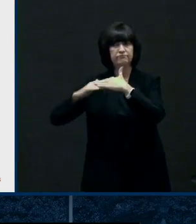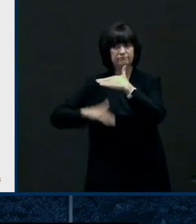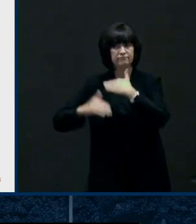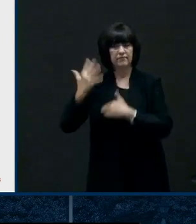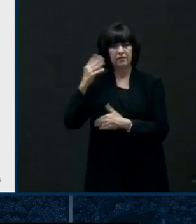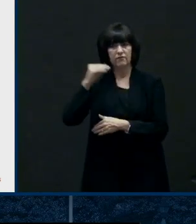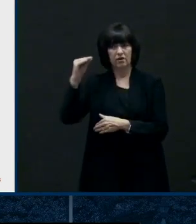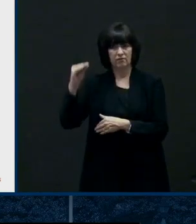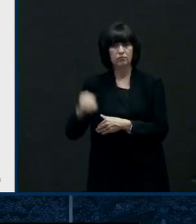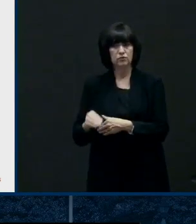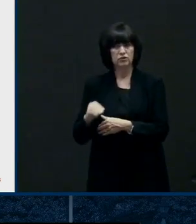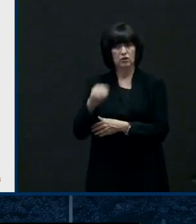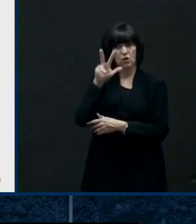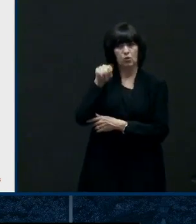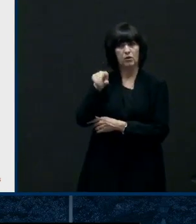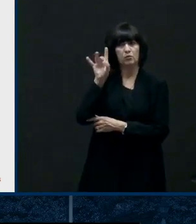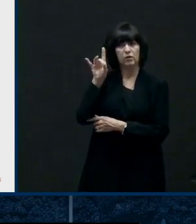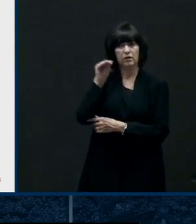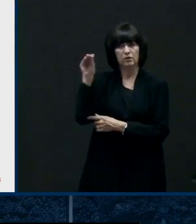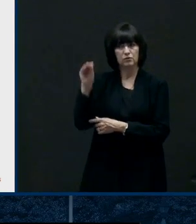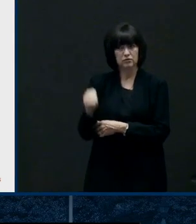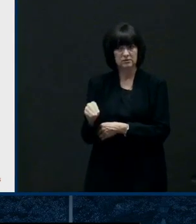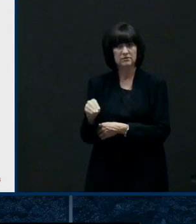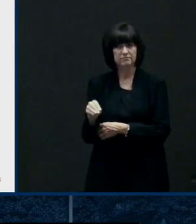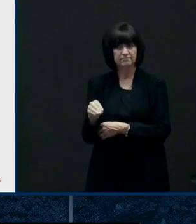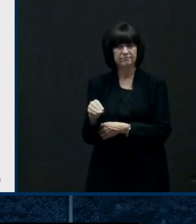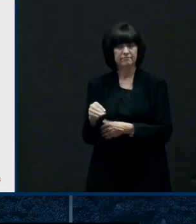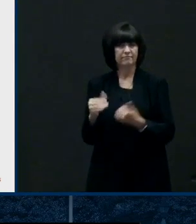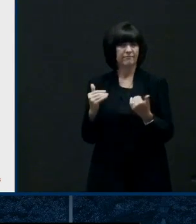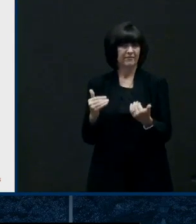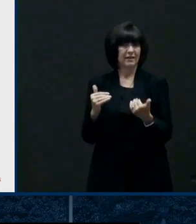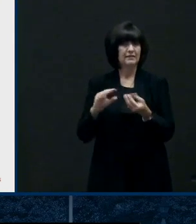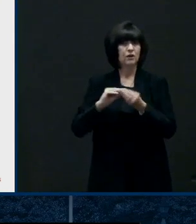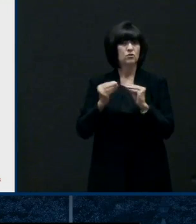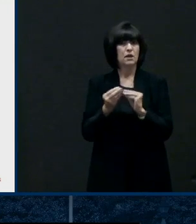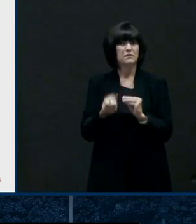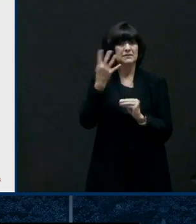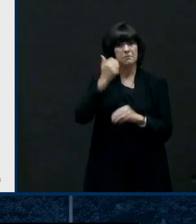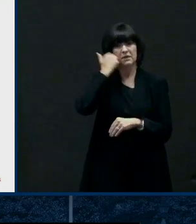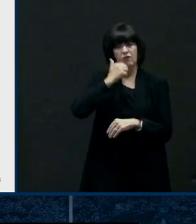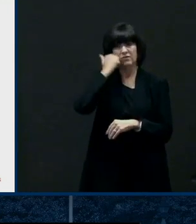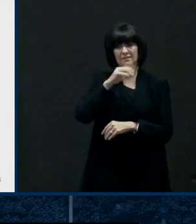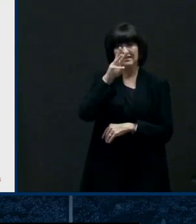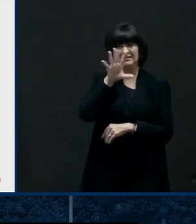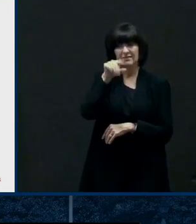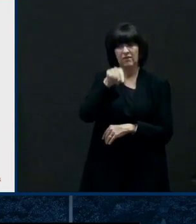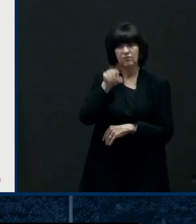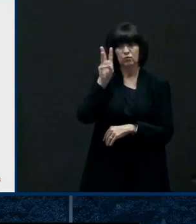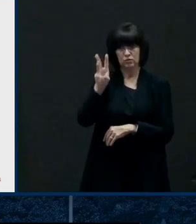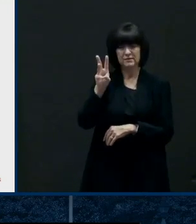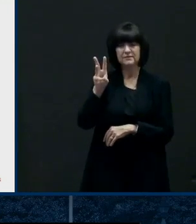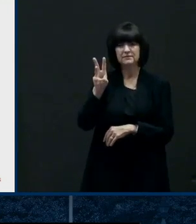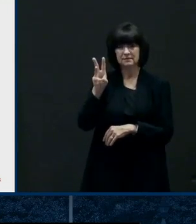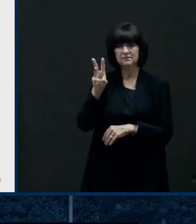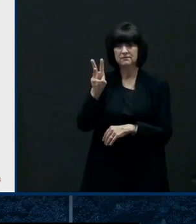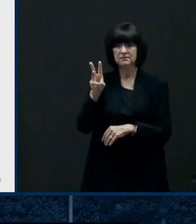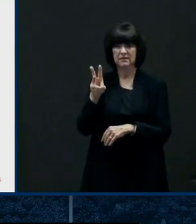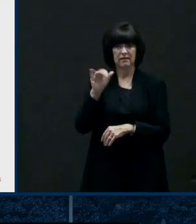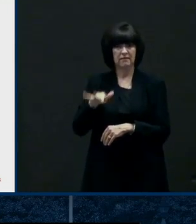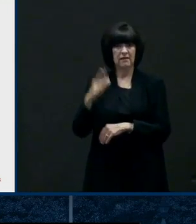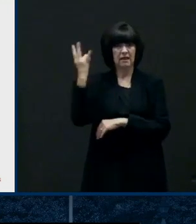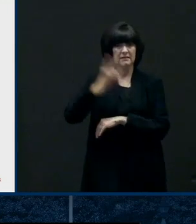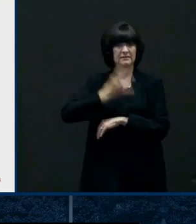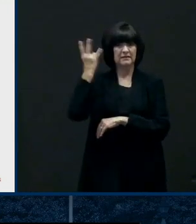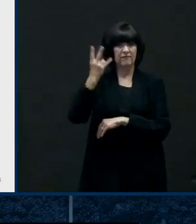solidly below that uh we're down to 65.6 new cases per day on the seven day moving average that's considerably